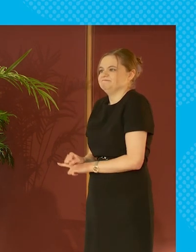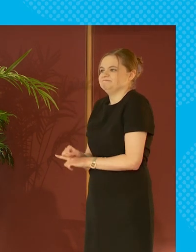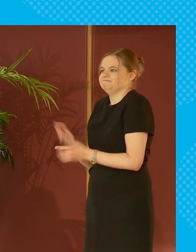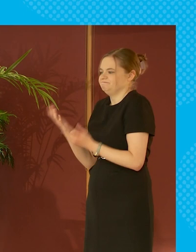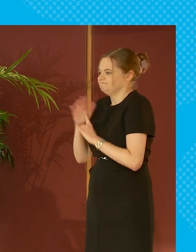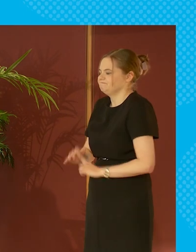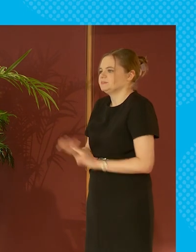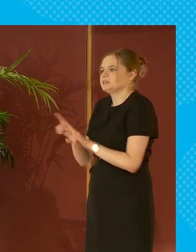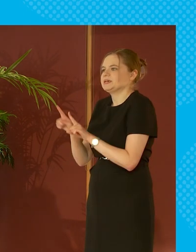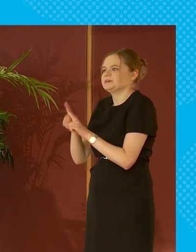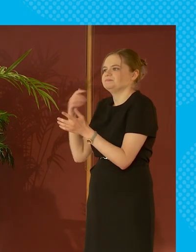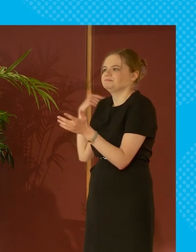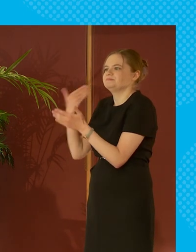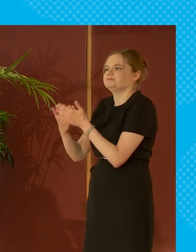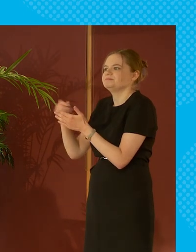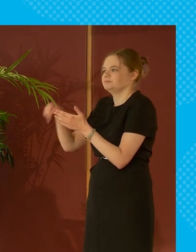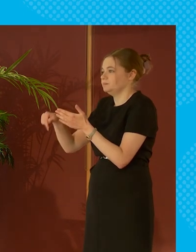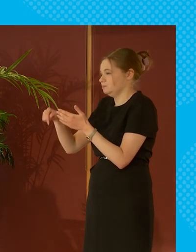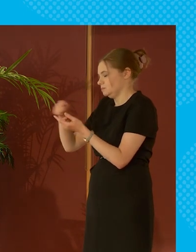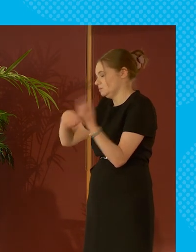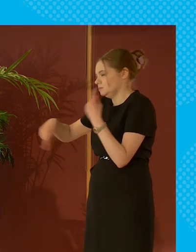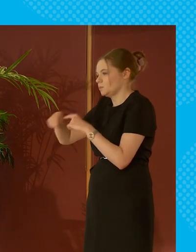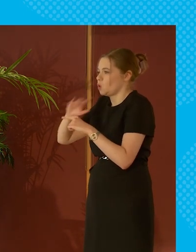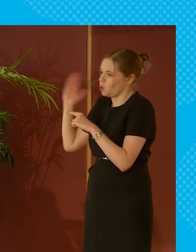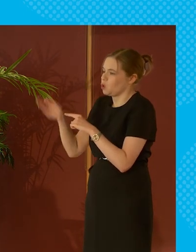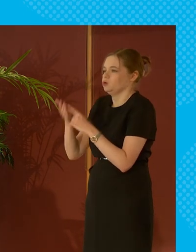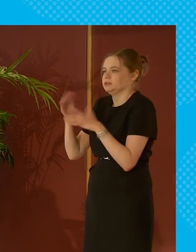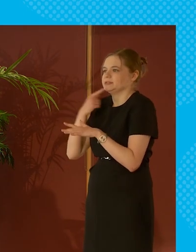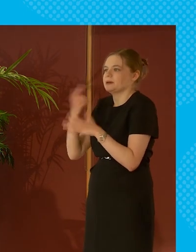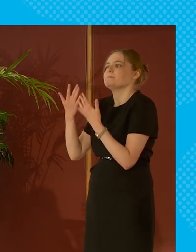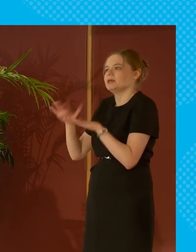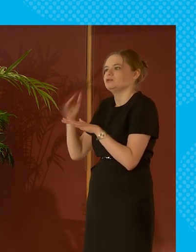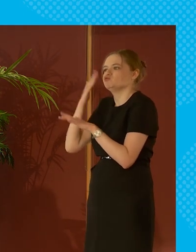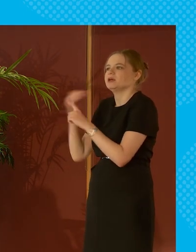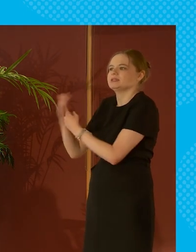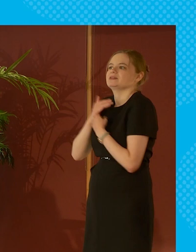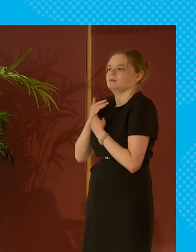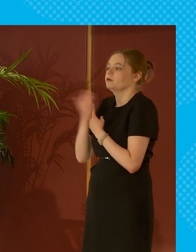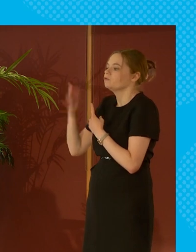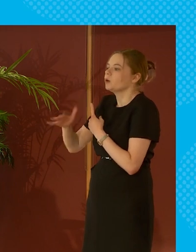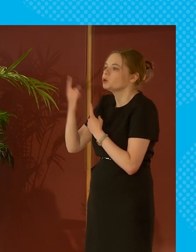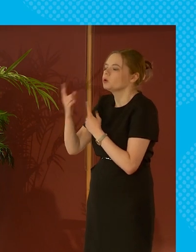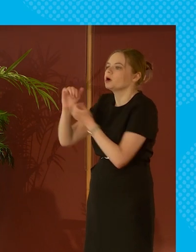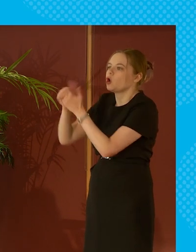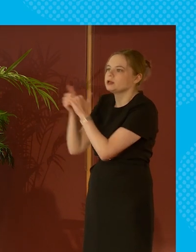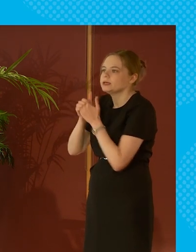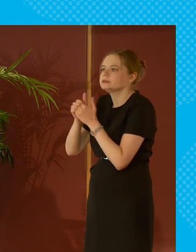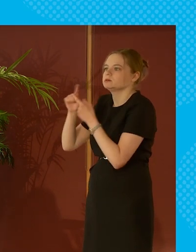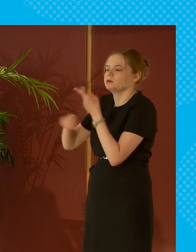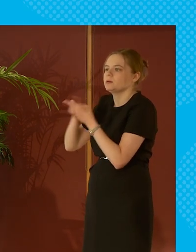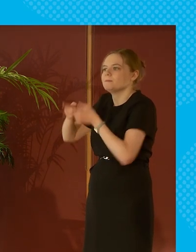others have seen over time is that is a near universal experience of racism from colleagues bosses